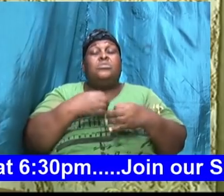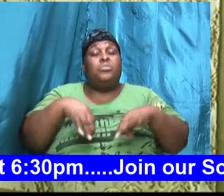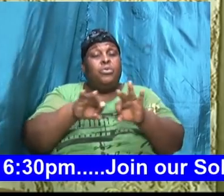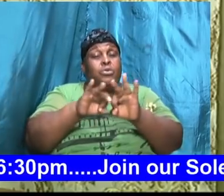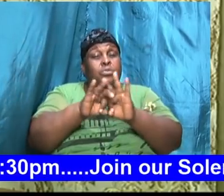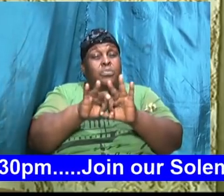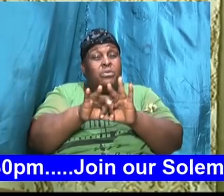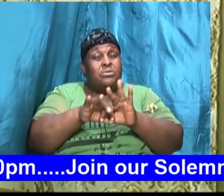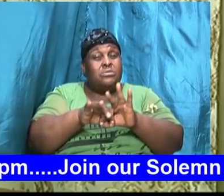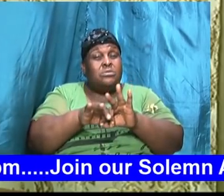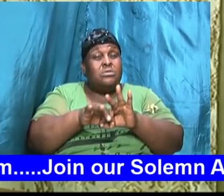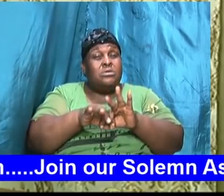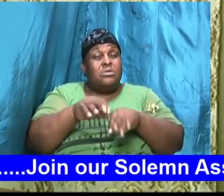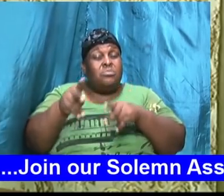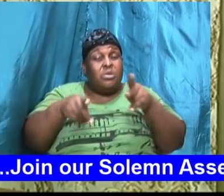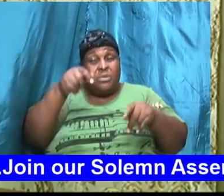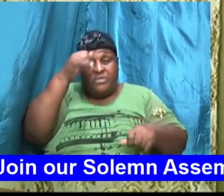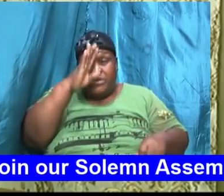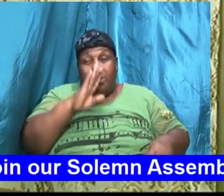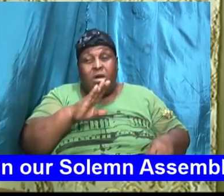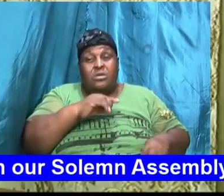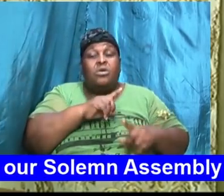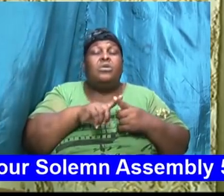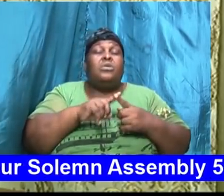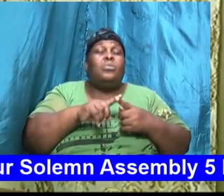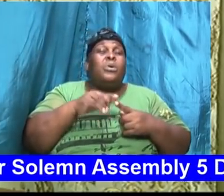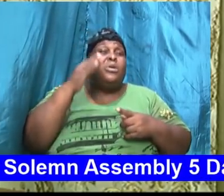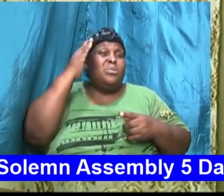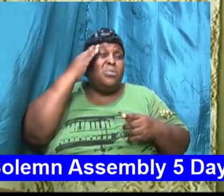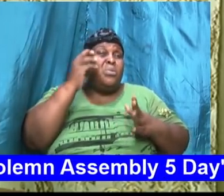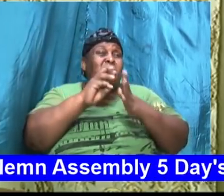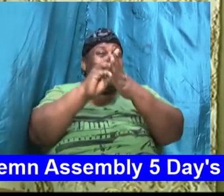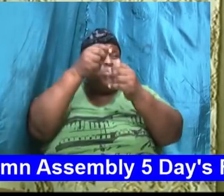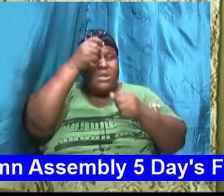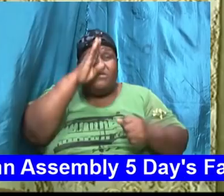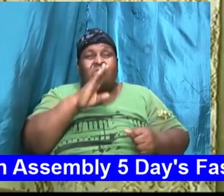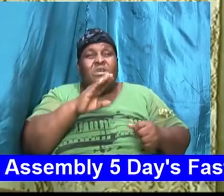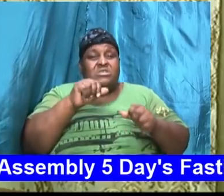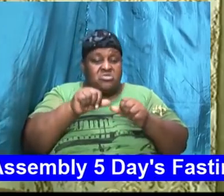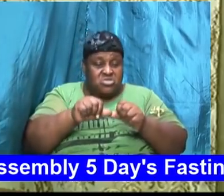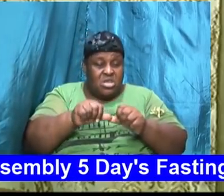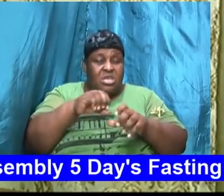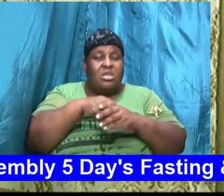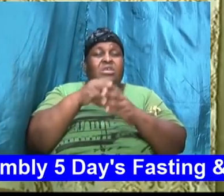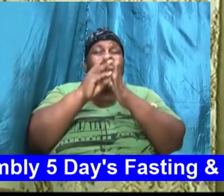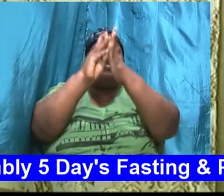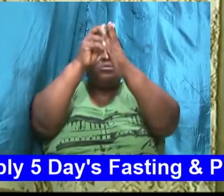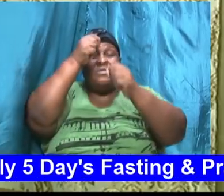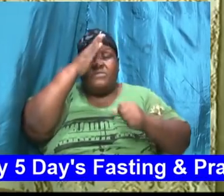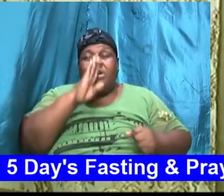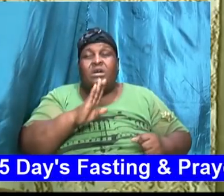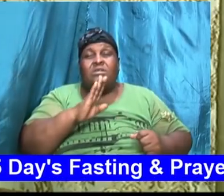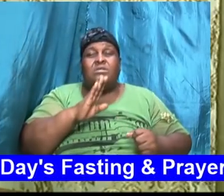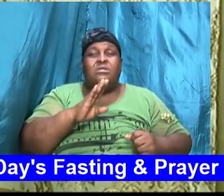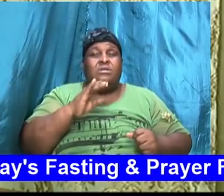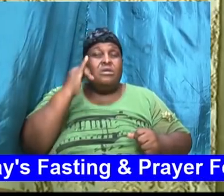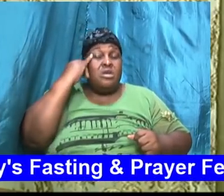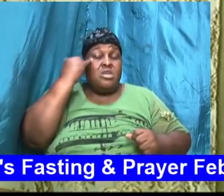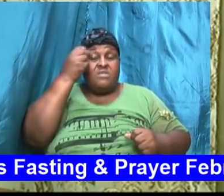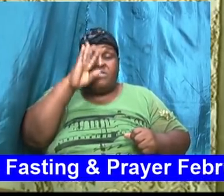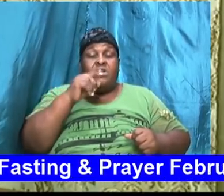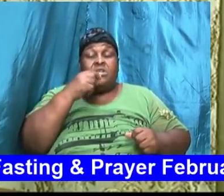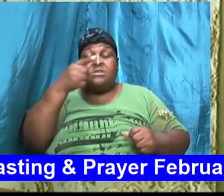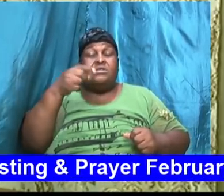of God we abide in the will of God if God tells us his will but we are not